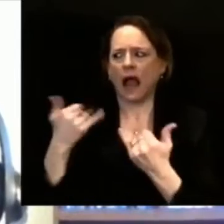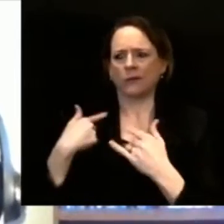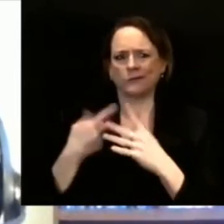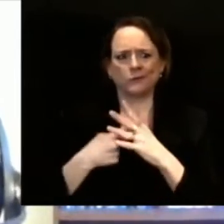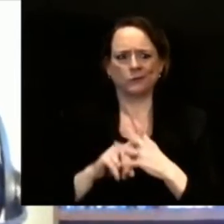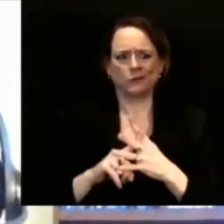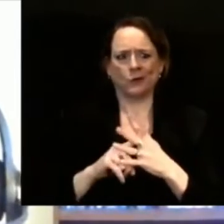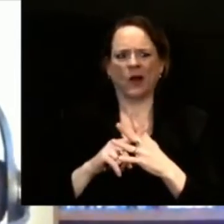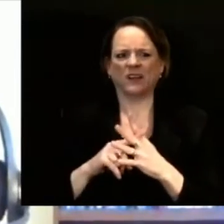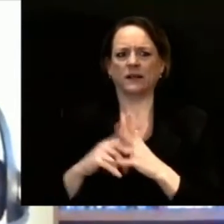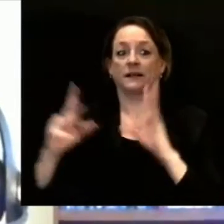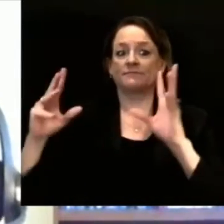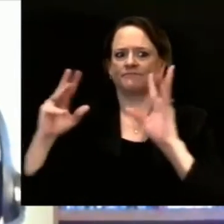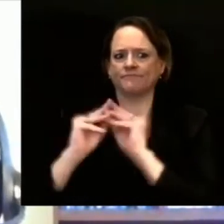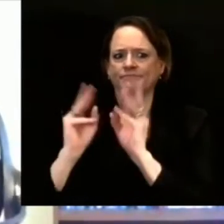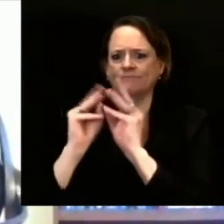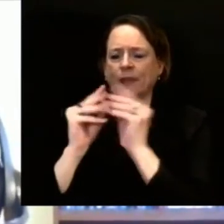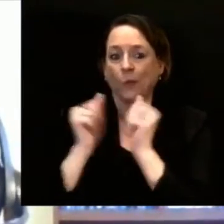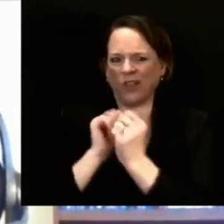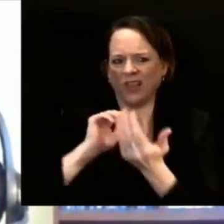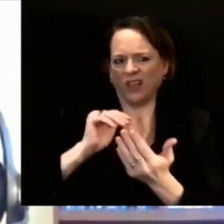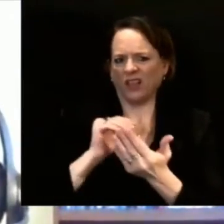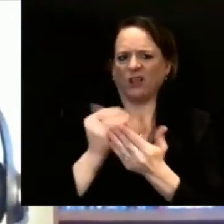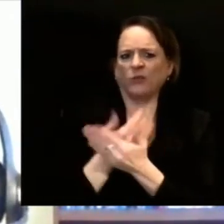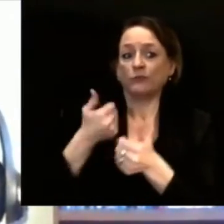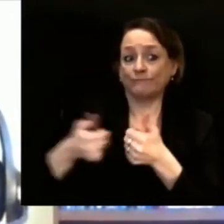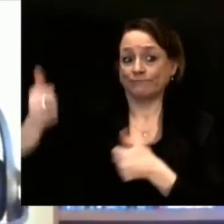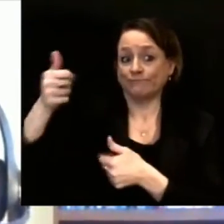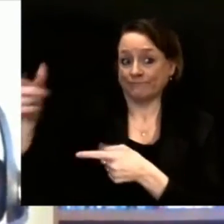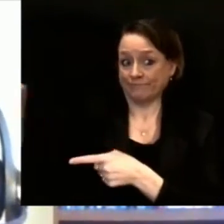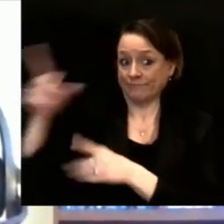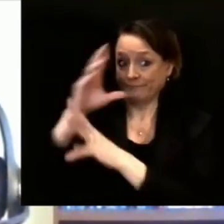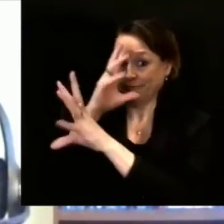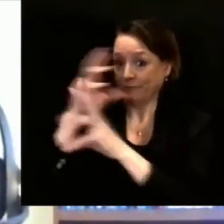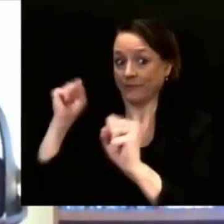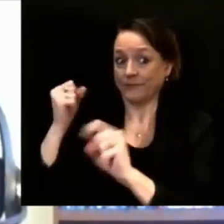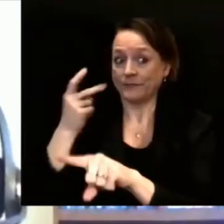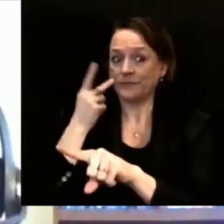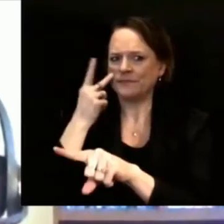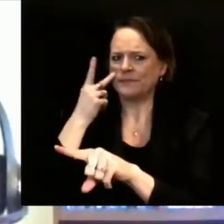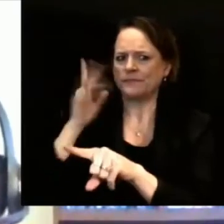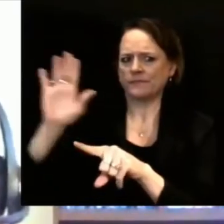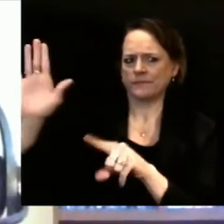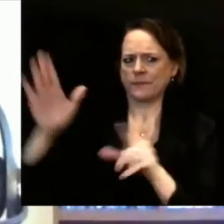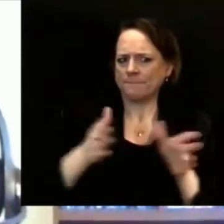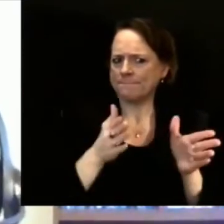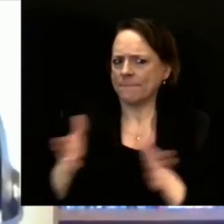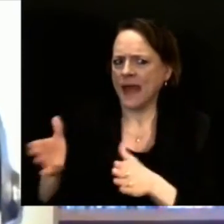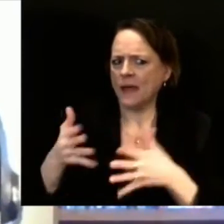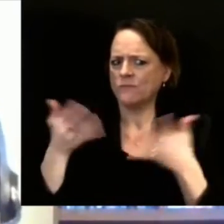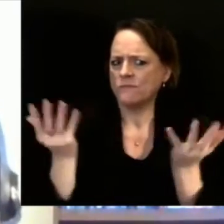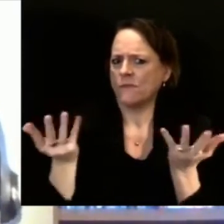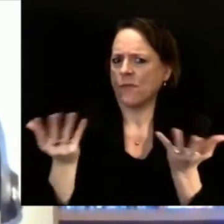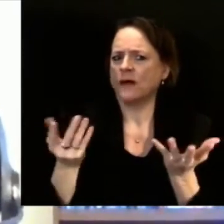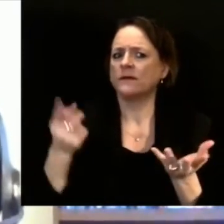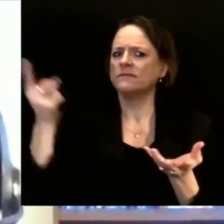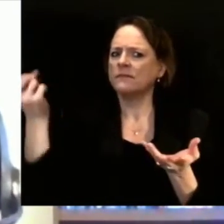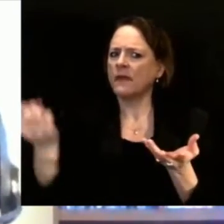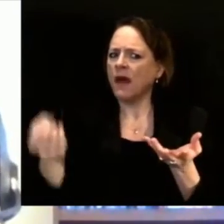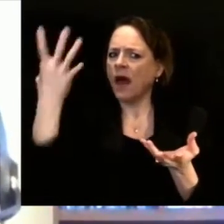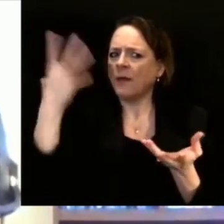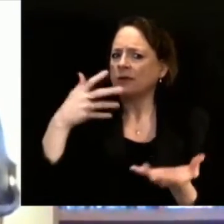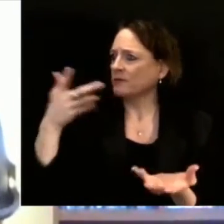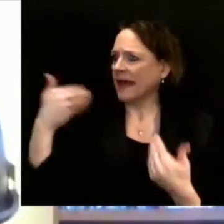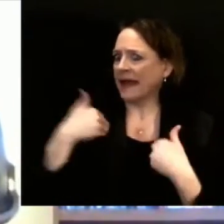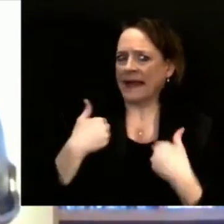solidifying what the inventories and estimations are, and have promised full transparency with